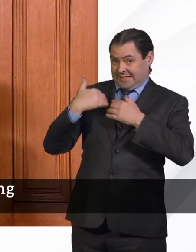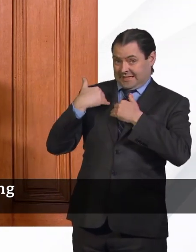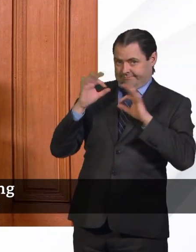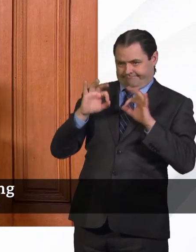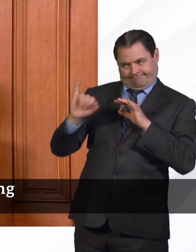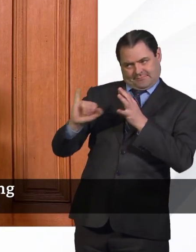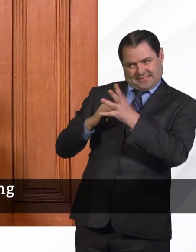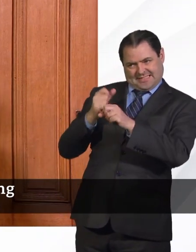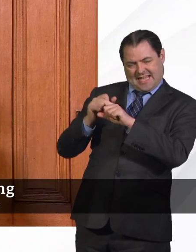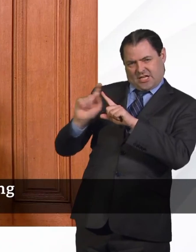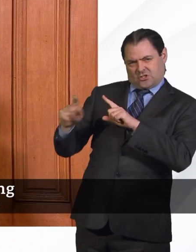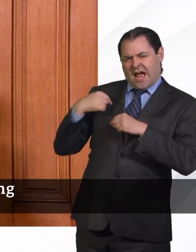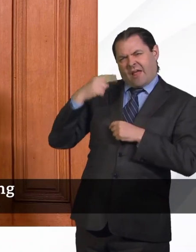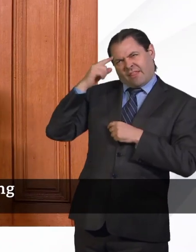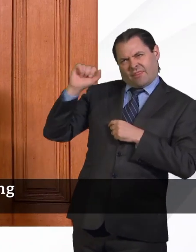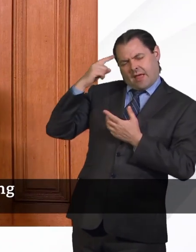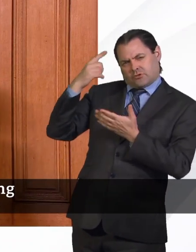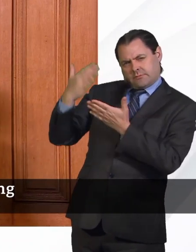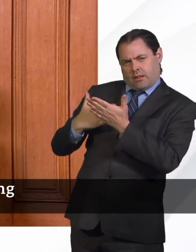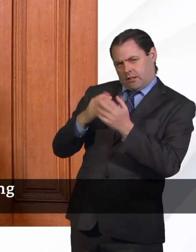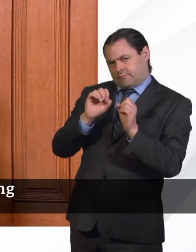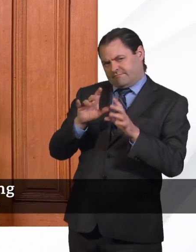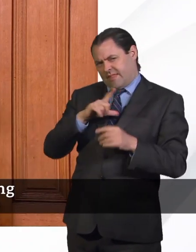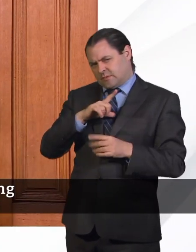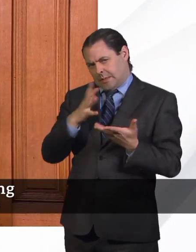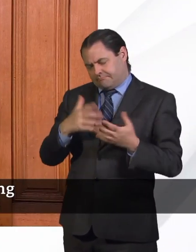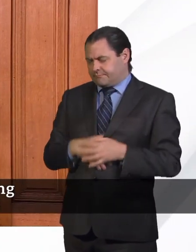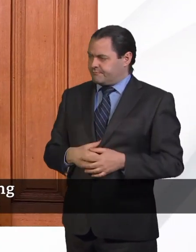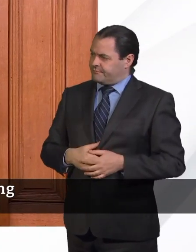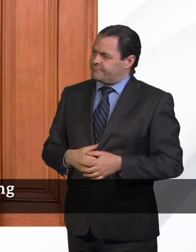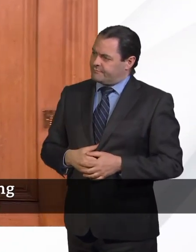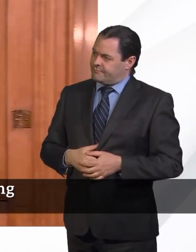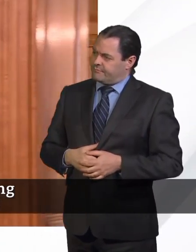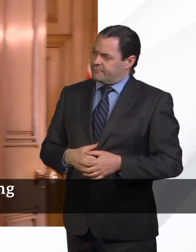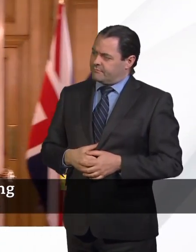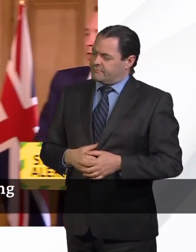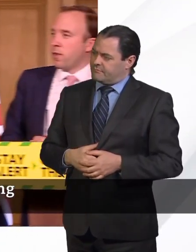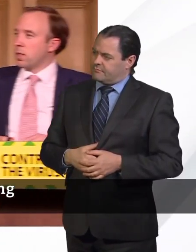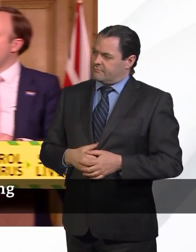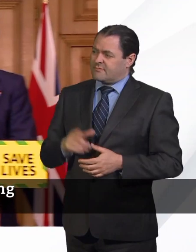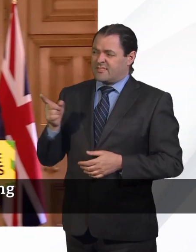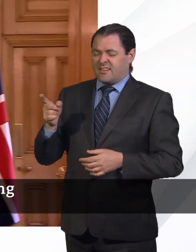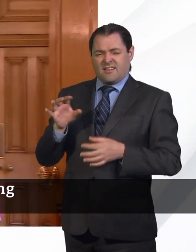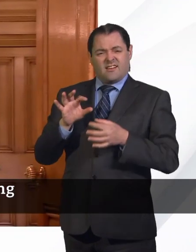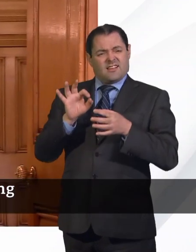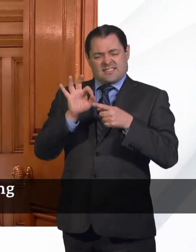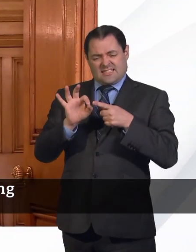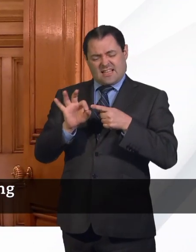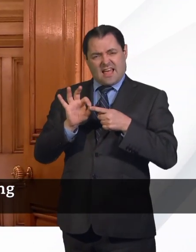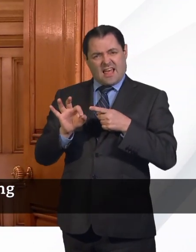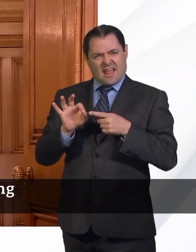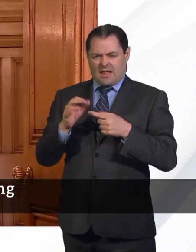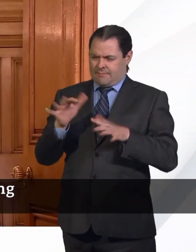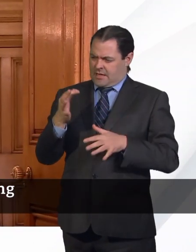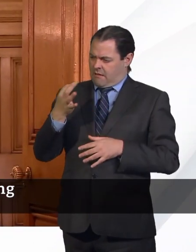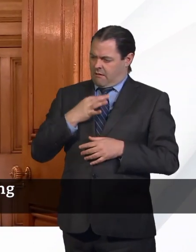sure those are the principles on which the advice is being given. Thanks, George. On the specifics, I was actually asked this,